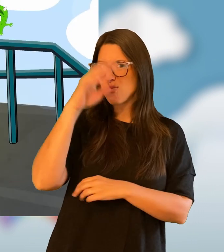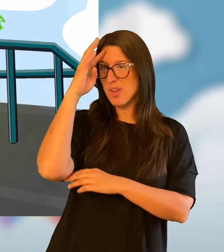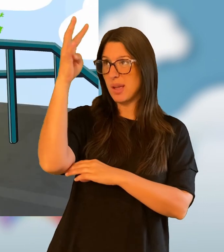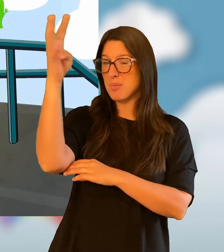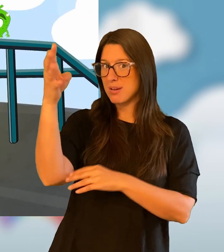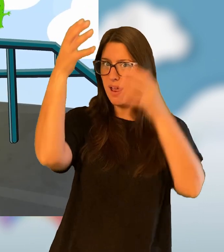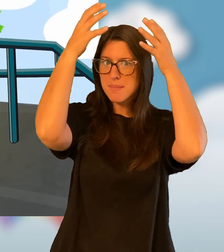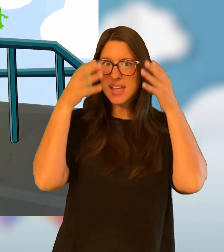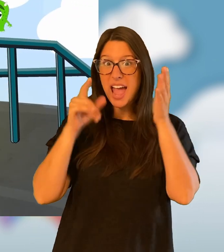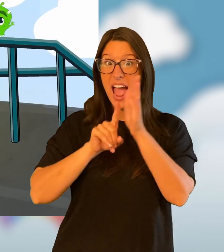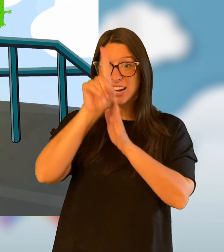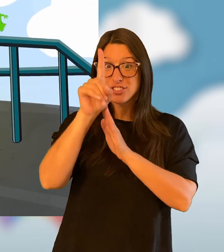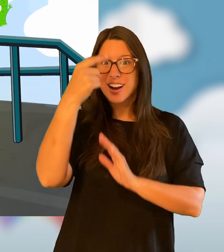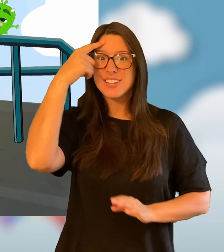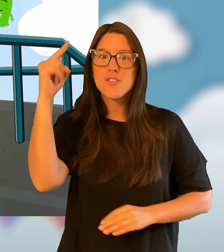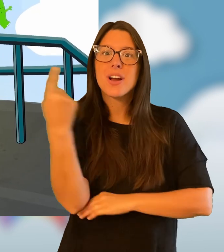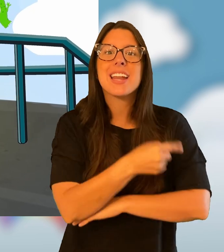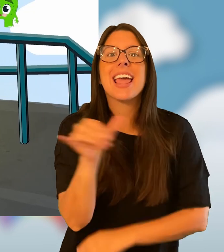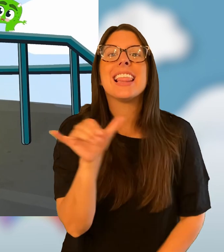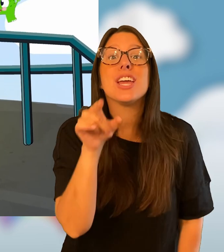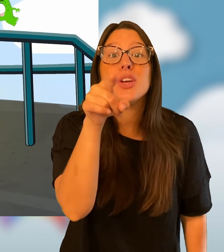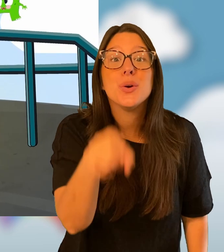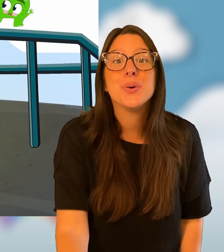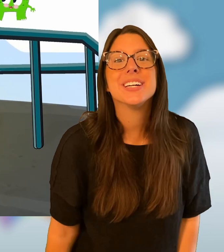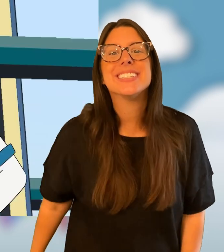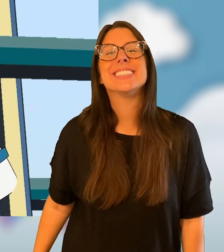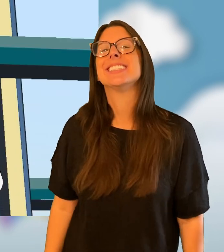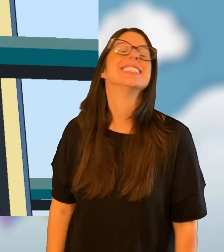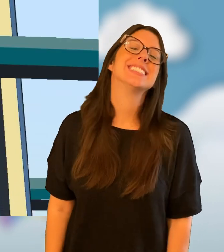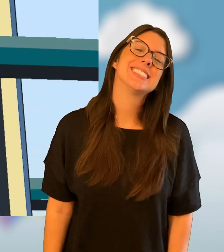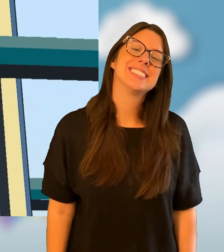Can we be astronauts for a day like you?